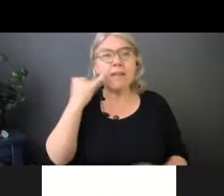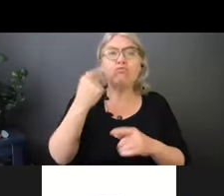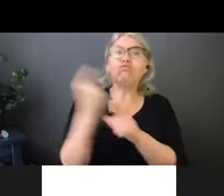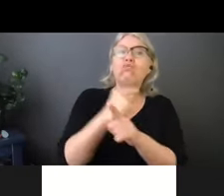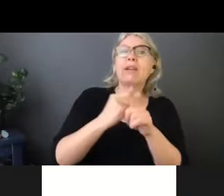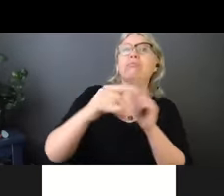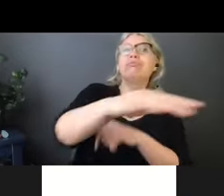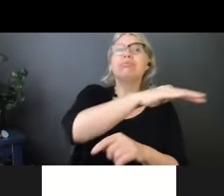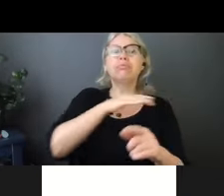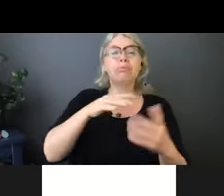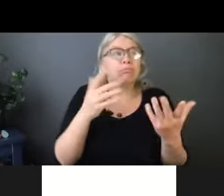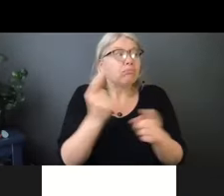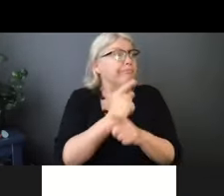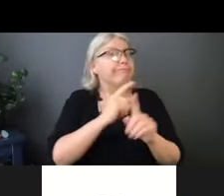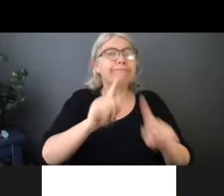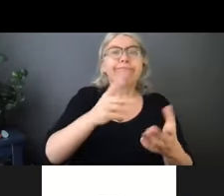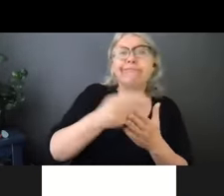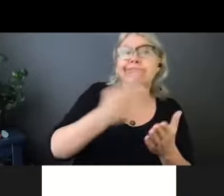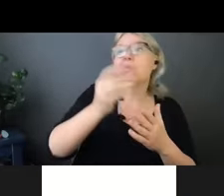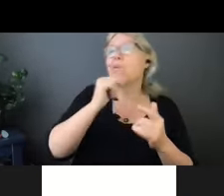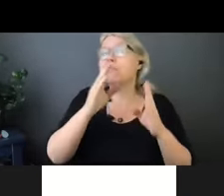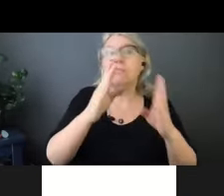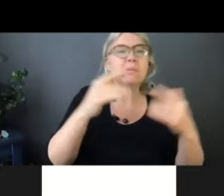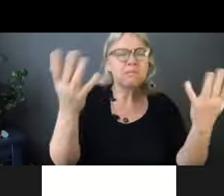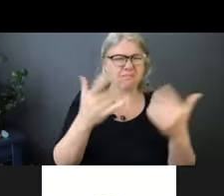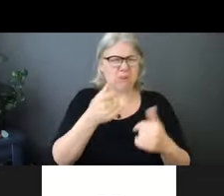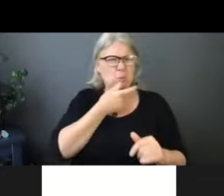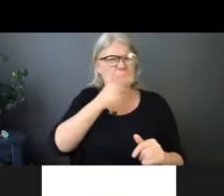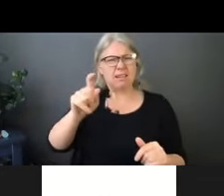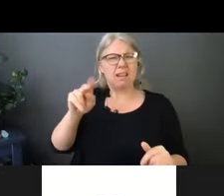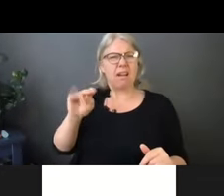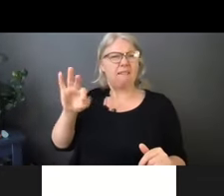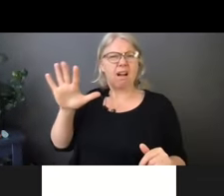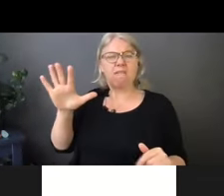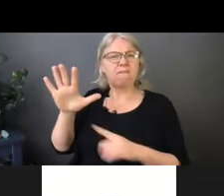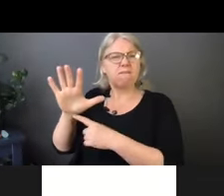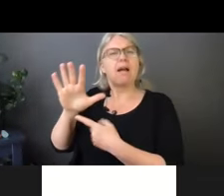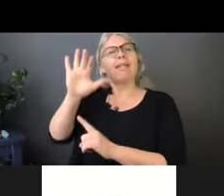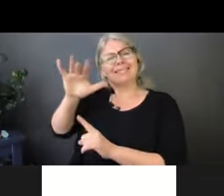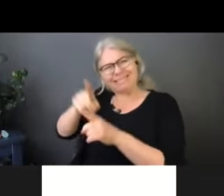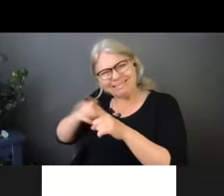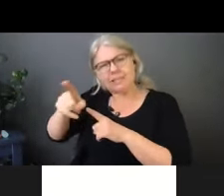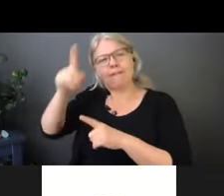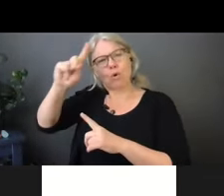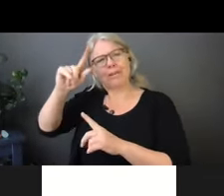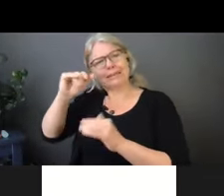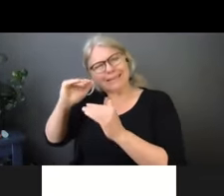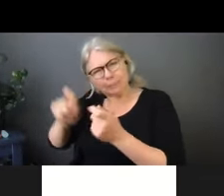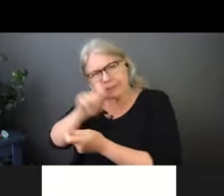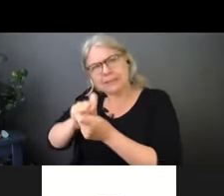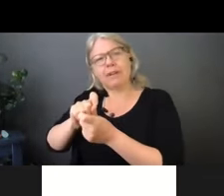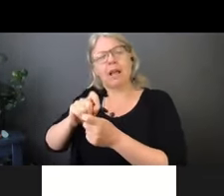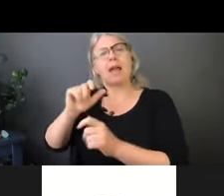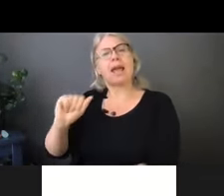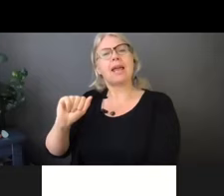aerosol generating medical procedure, um, in public health, if you go on public health and type in AGMPs, it will give you a list.